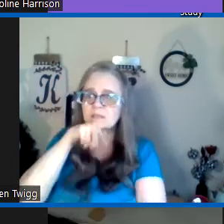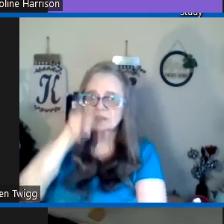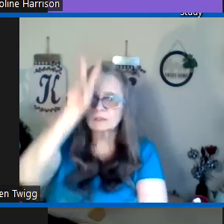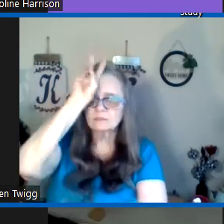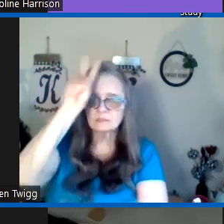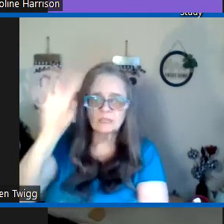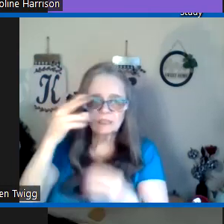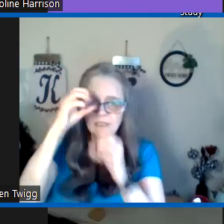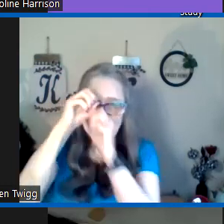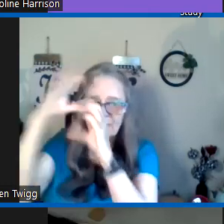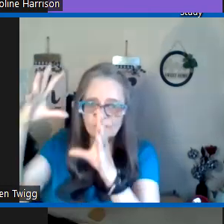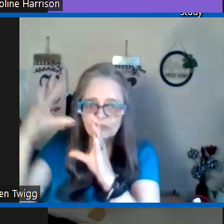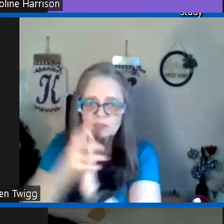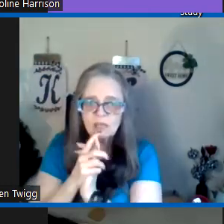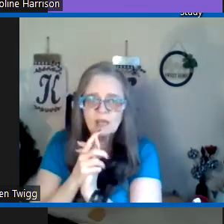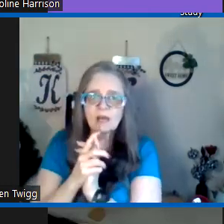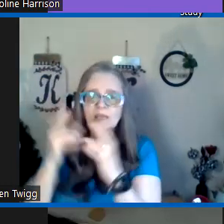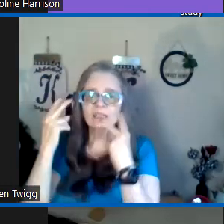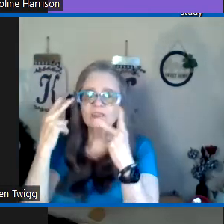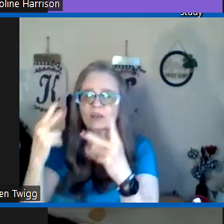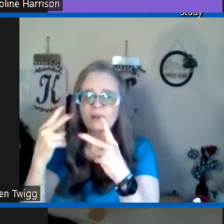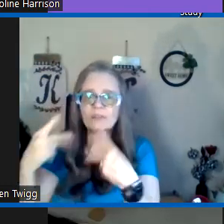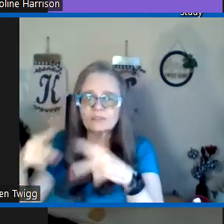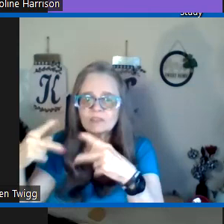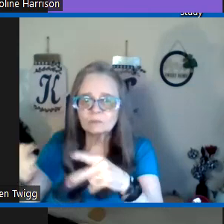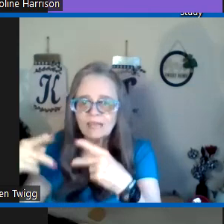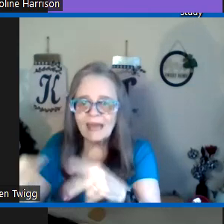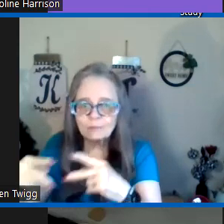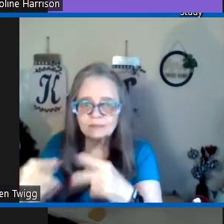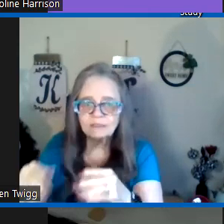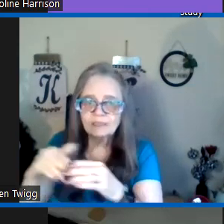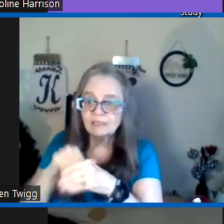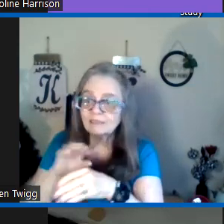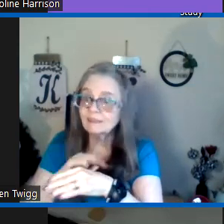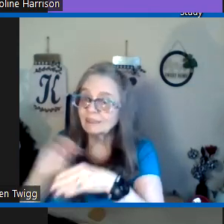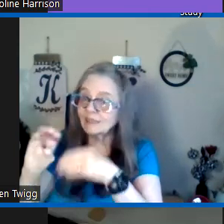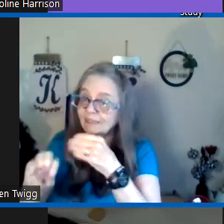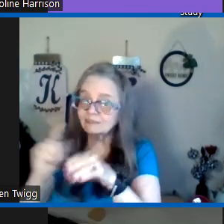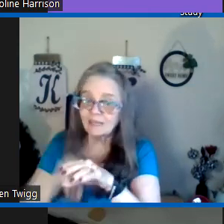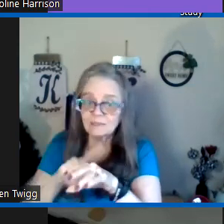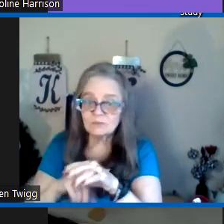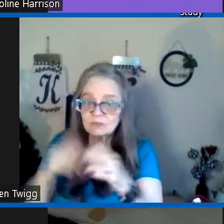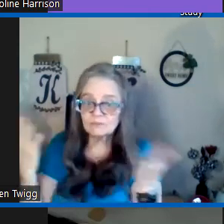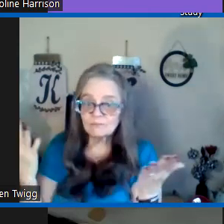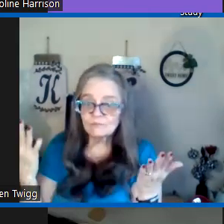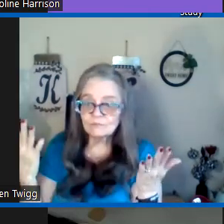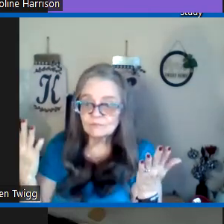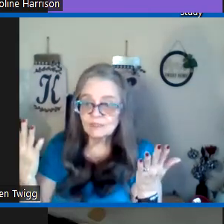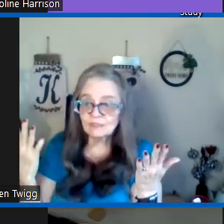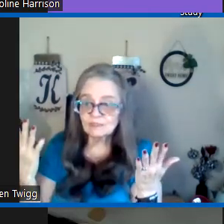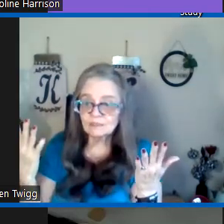ram and the goat he had that vision he saw things that would happen in the end times